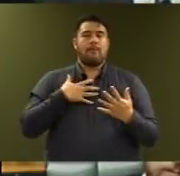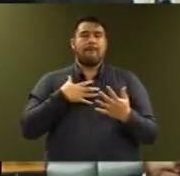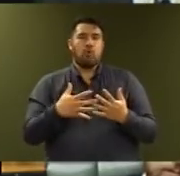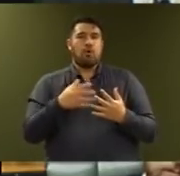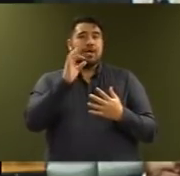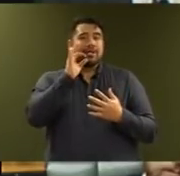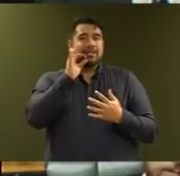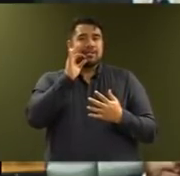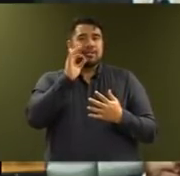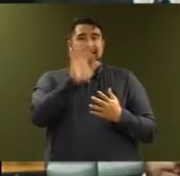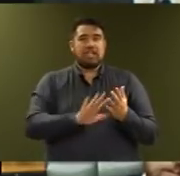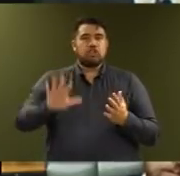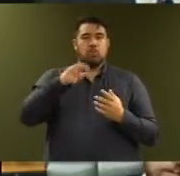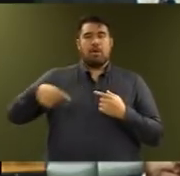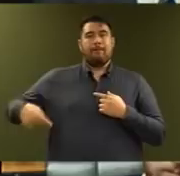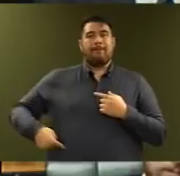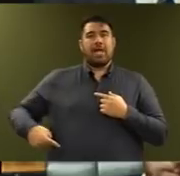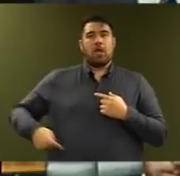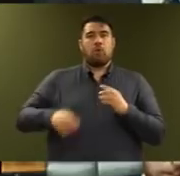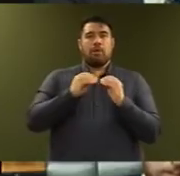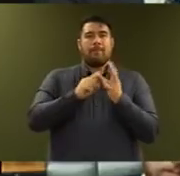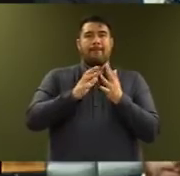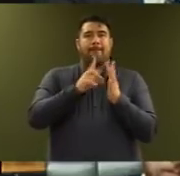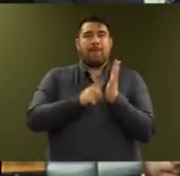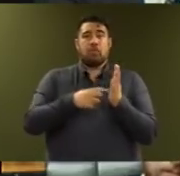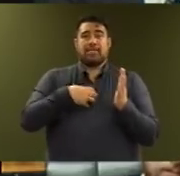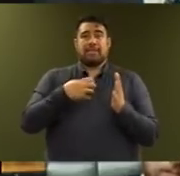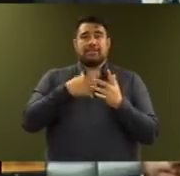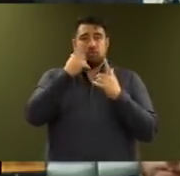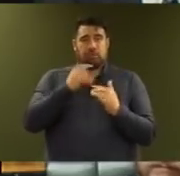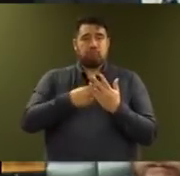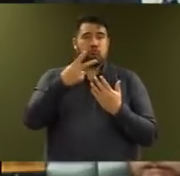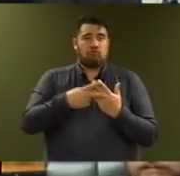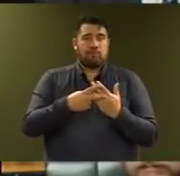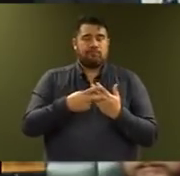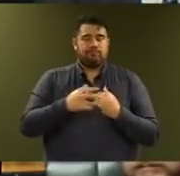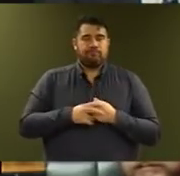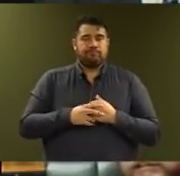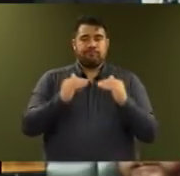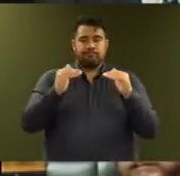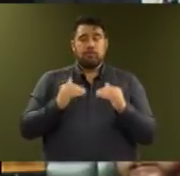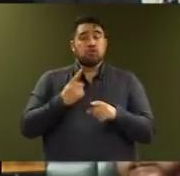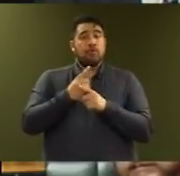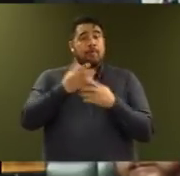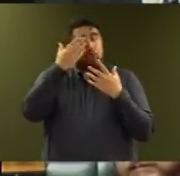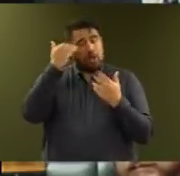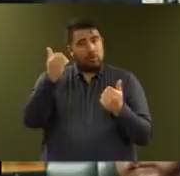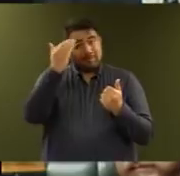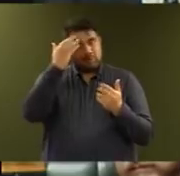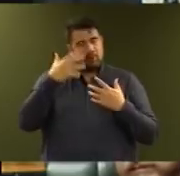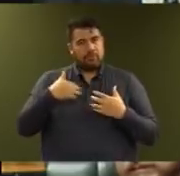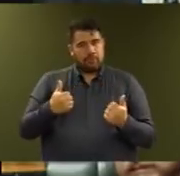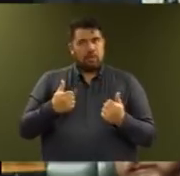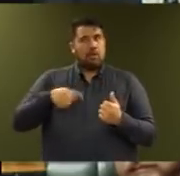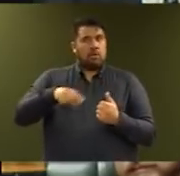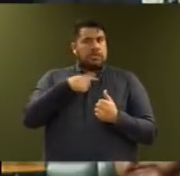the national bowel screening programme. Mr Speaker, this Government is concerned about mental health and young people in particular. We have